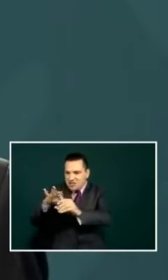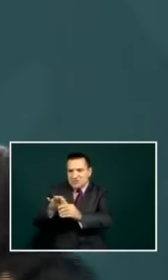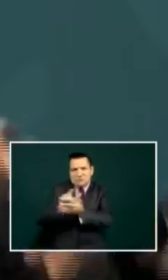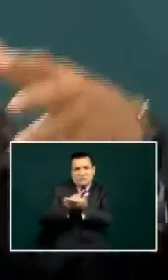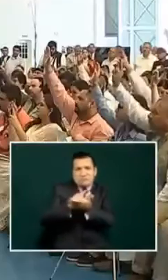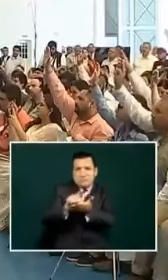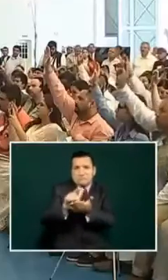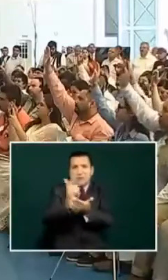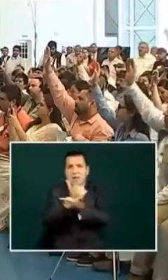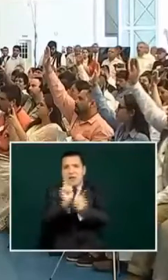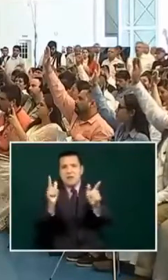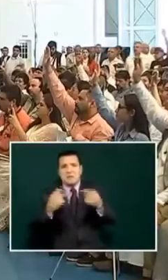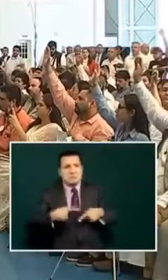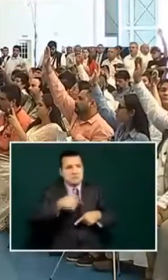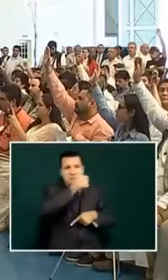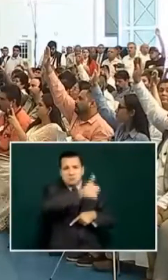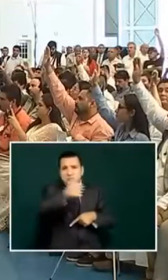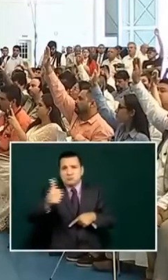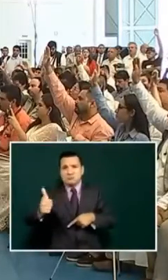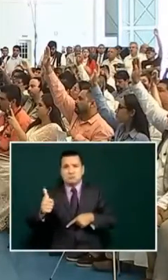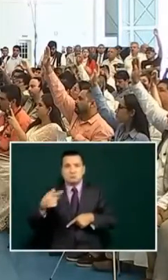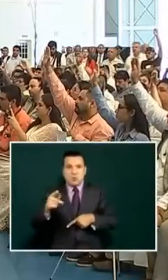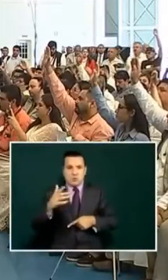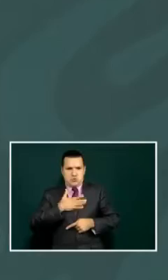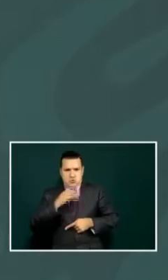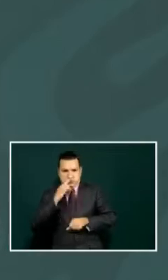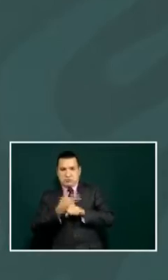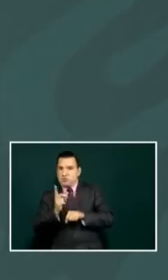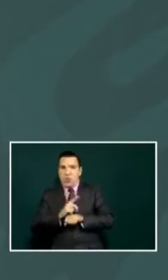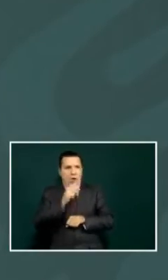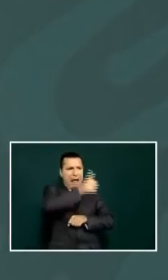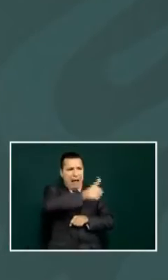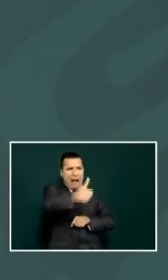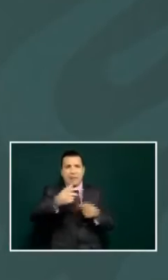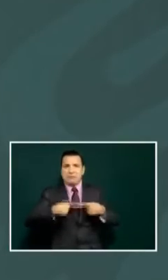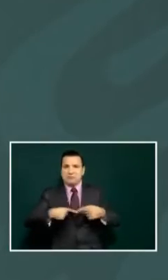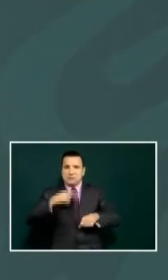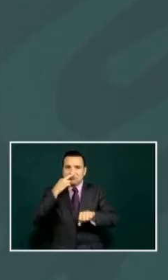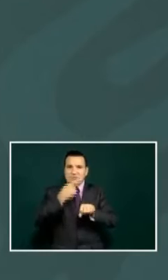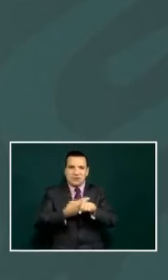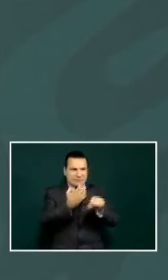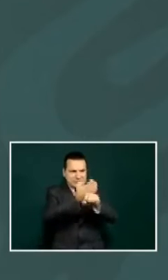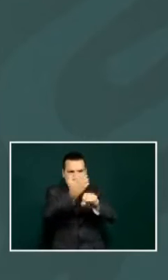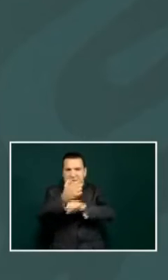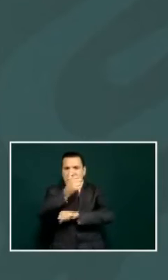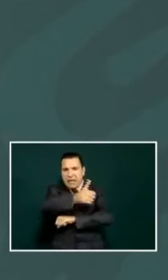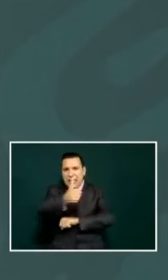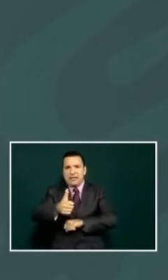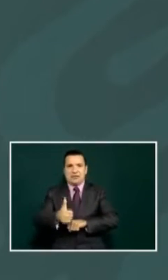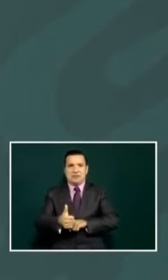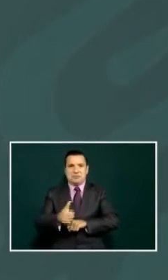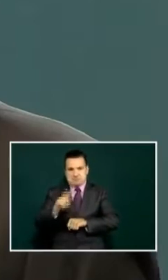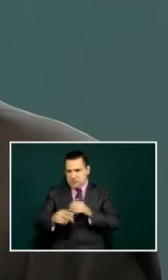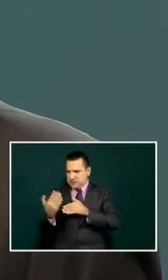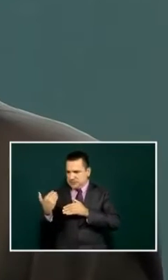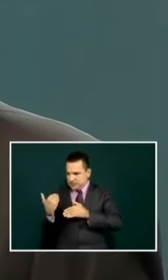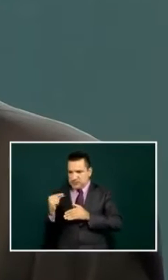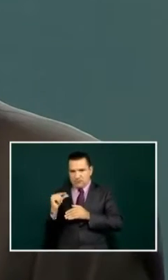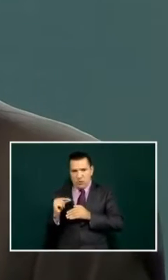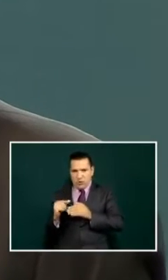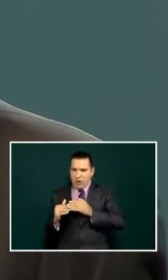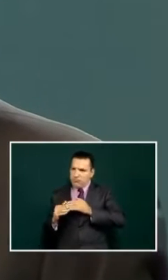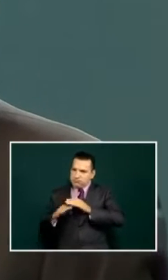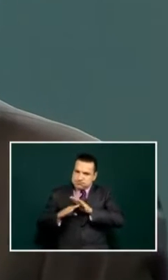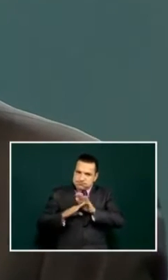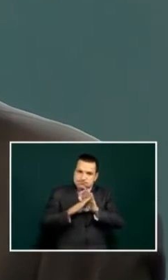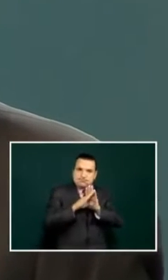elections be clean and free but that depends on all of us now for example we advanced a lot